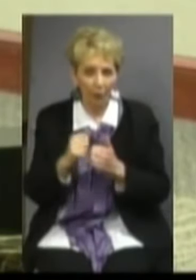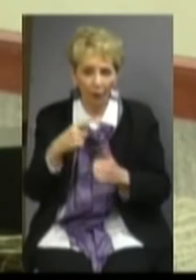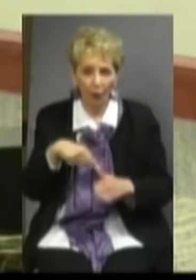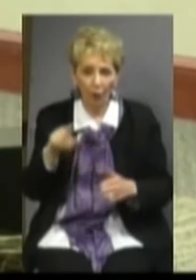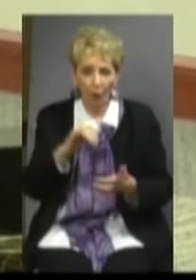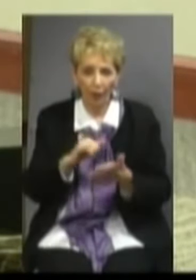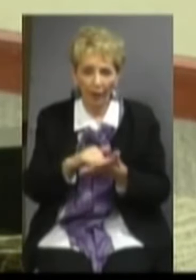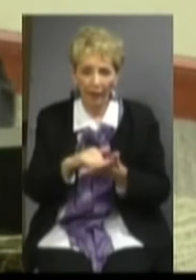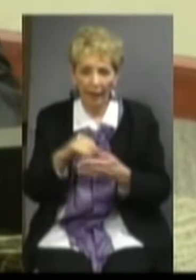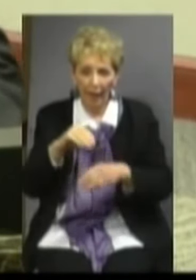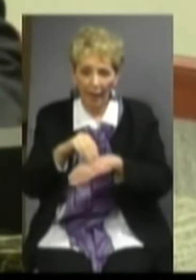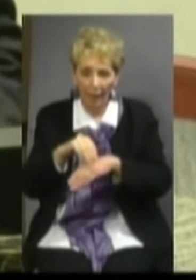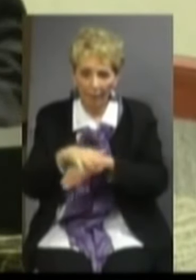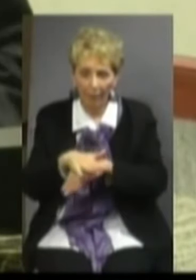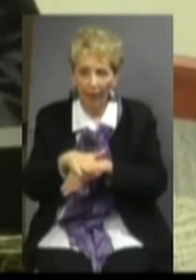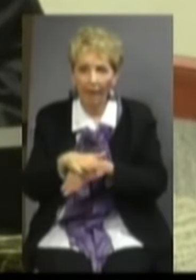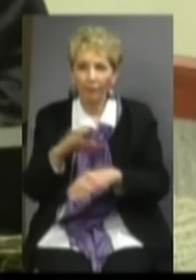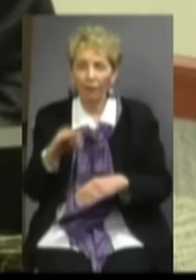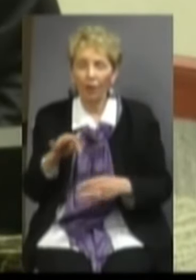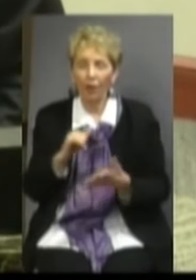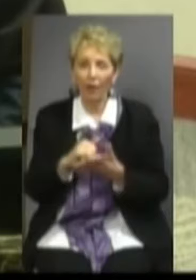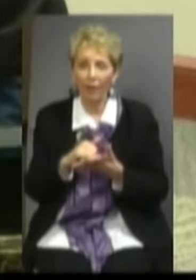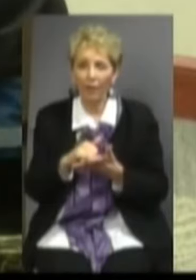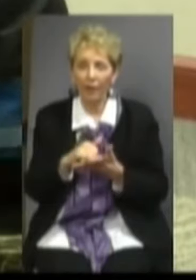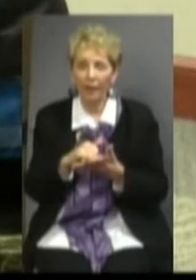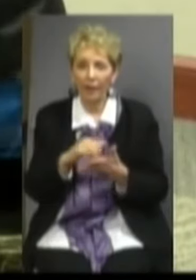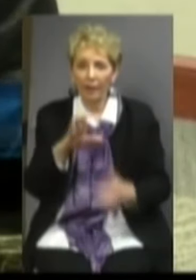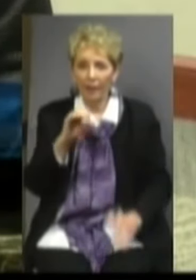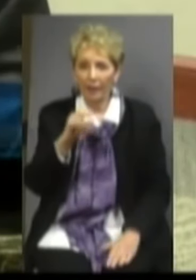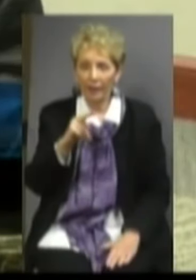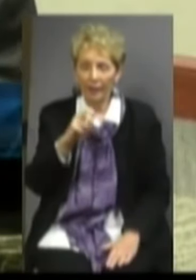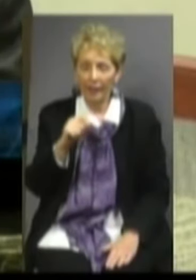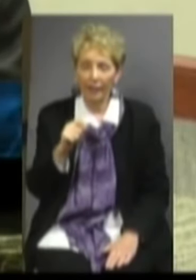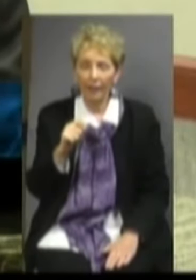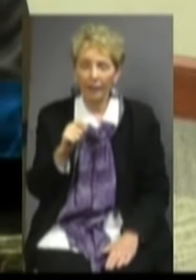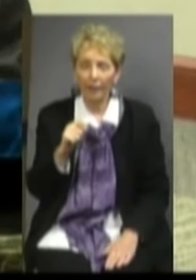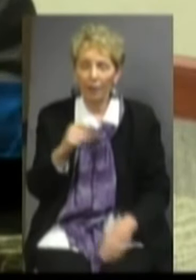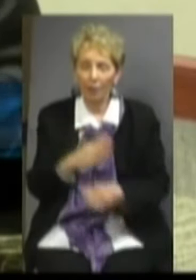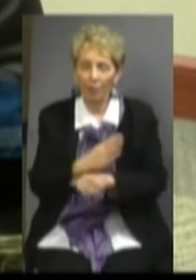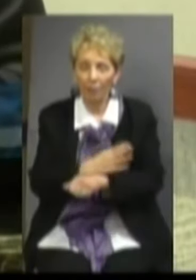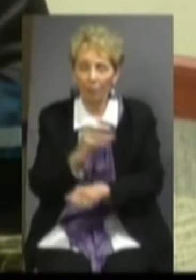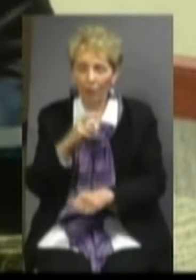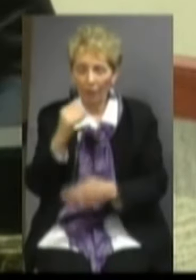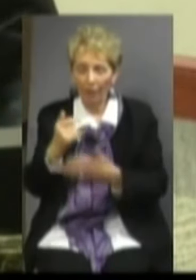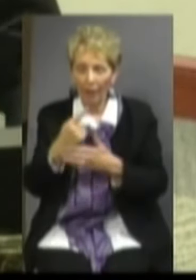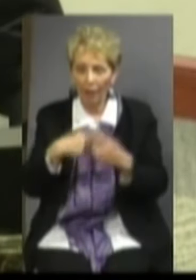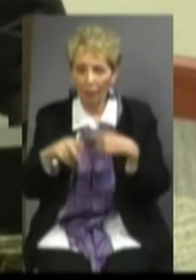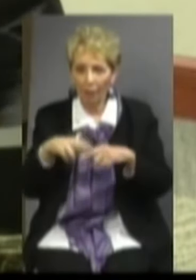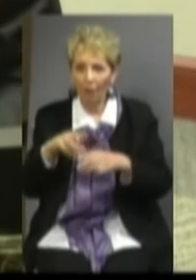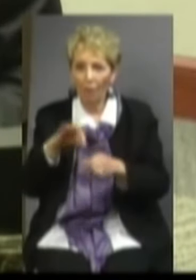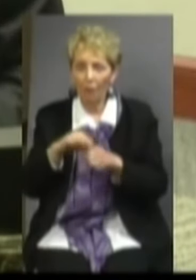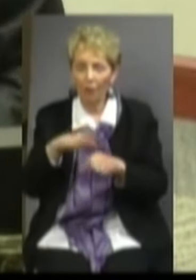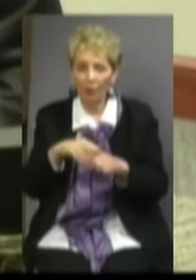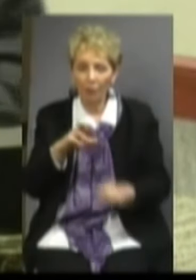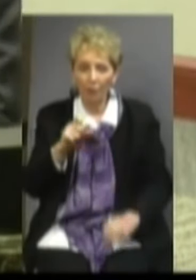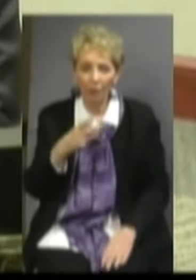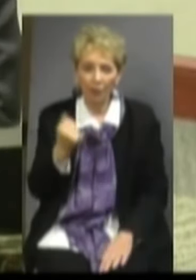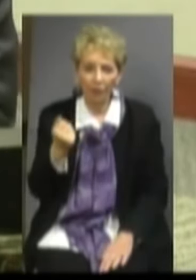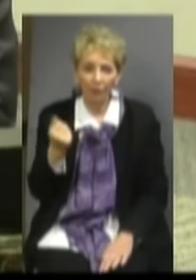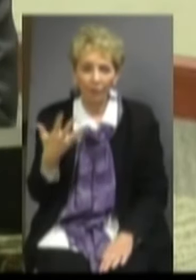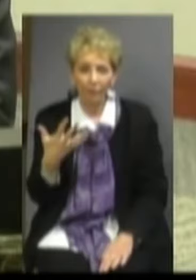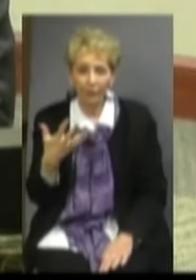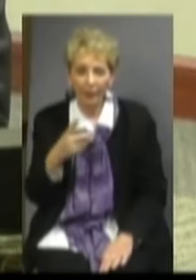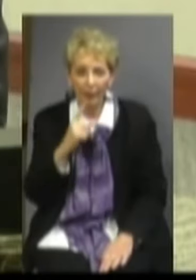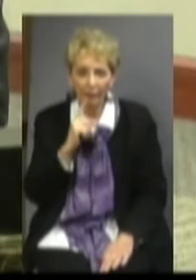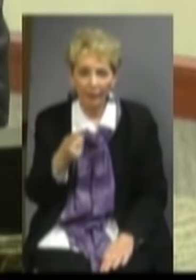the impact of the Connect NC public improvement bond that comes up for a vote on March the 15th, and I'm